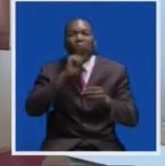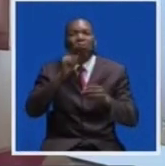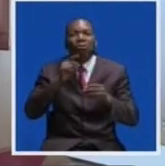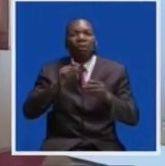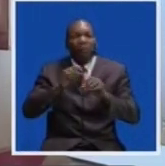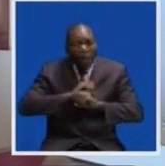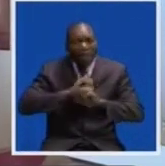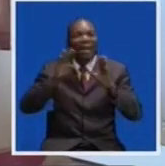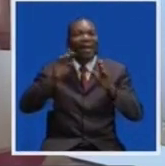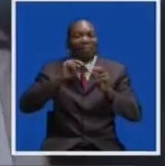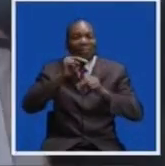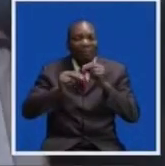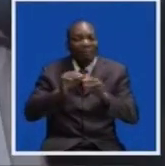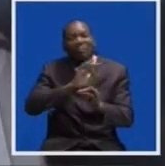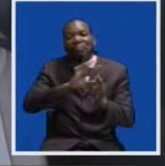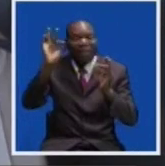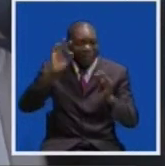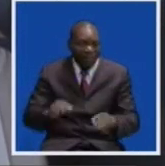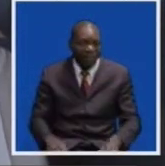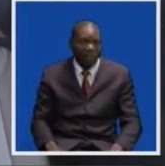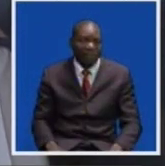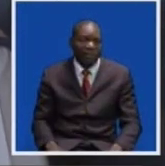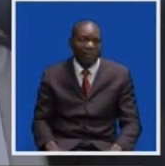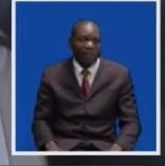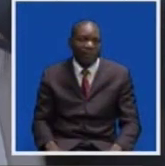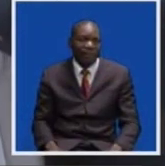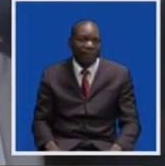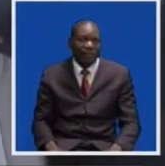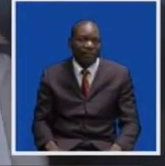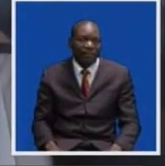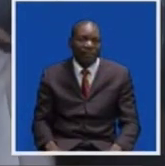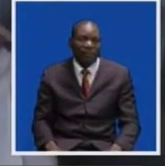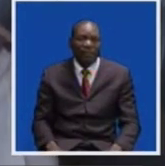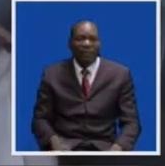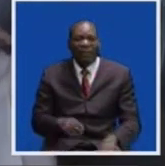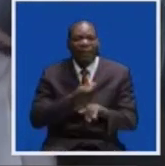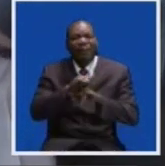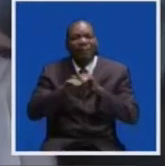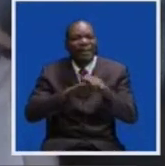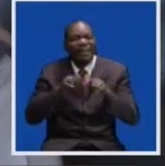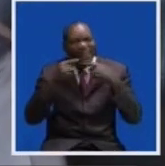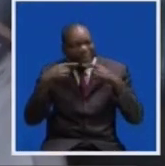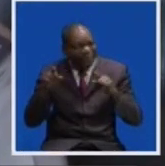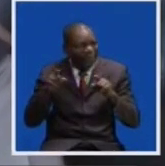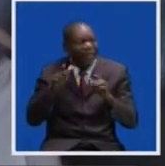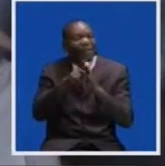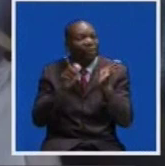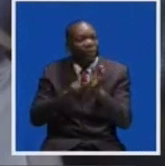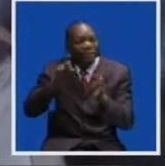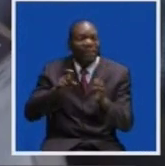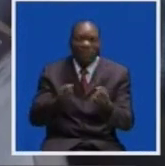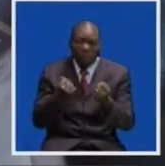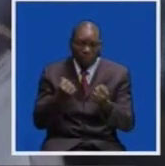you are alarming the situation. We are appealing over the issue of fake news, the law, to be strengthened so that through,